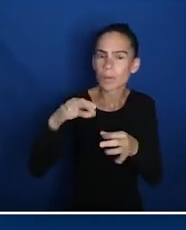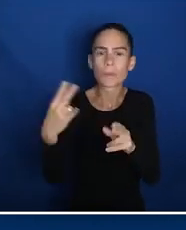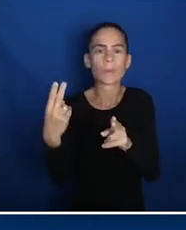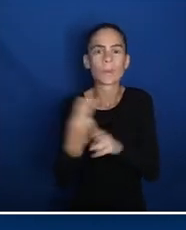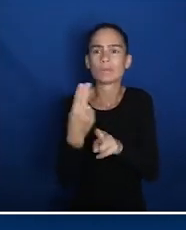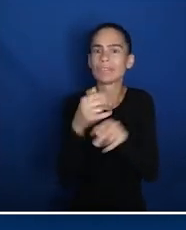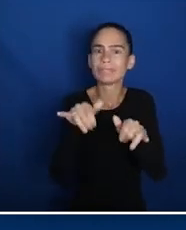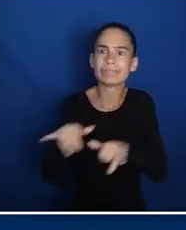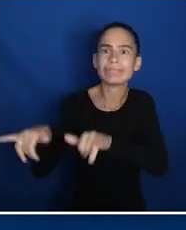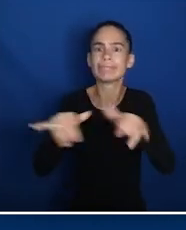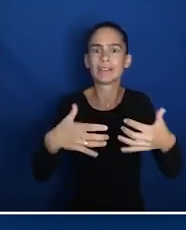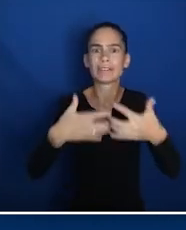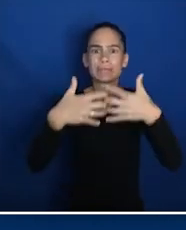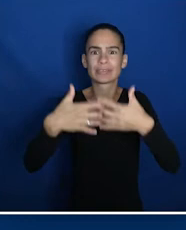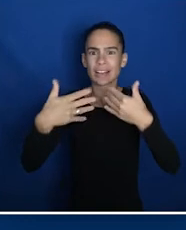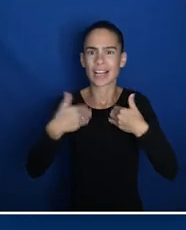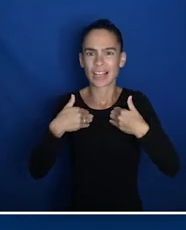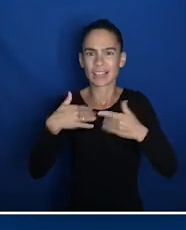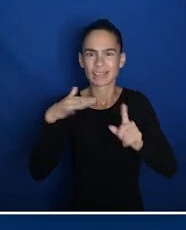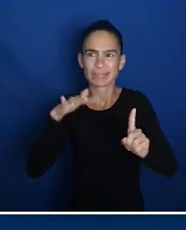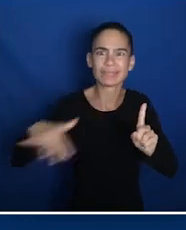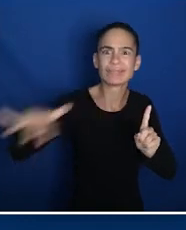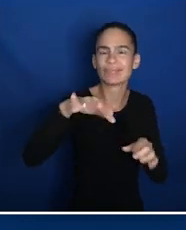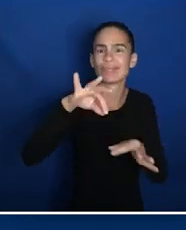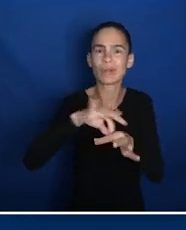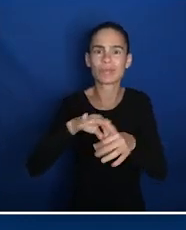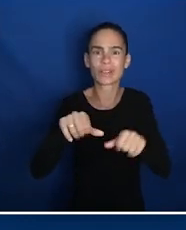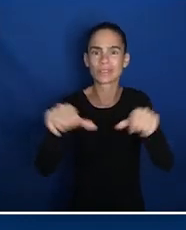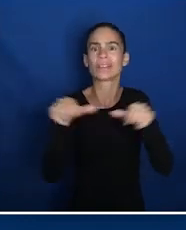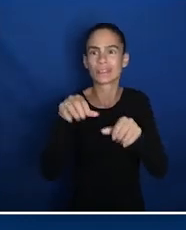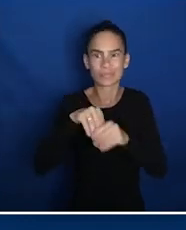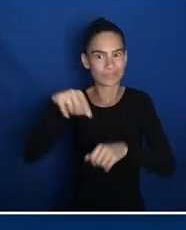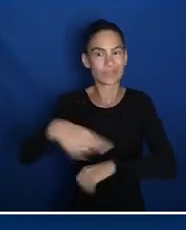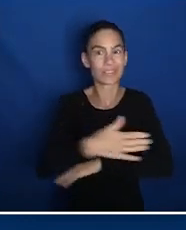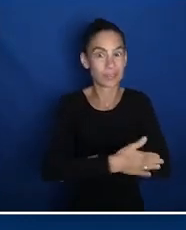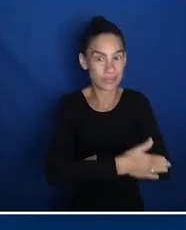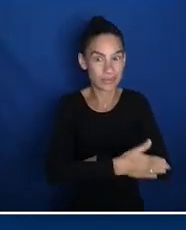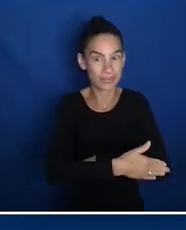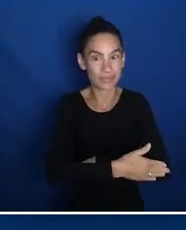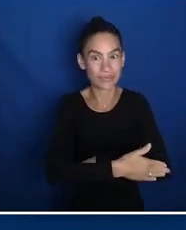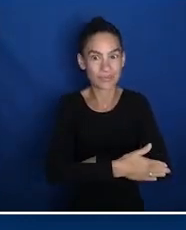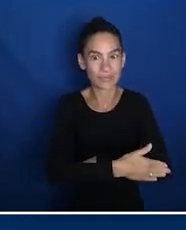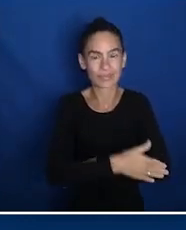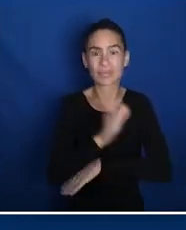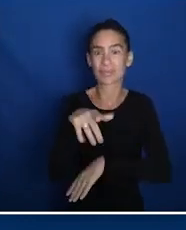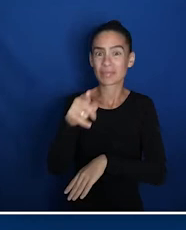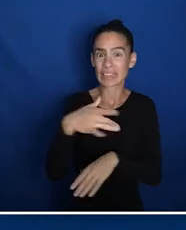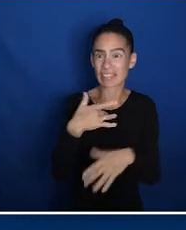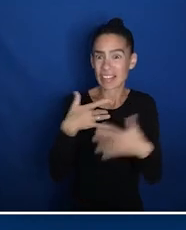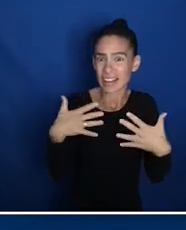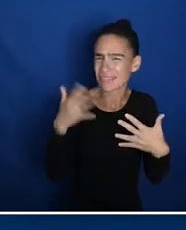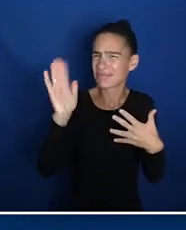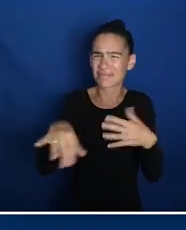standard equipment we have available at every voting site in our county. Andrea. Have no fear. It's a very